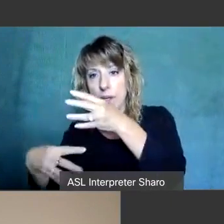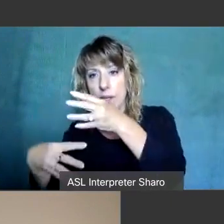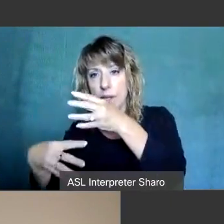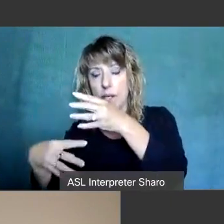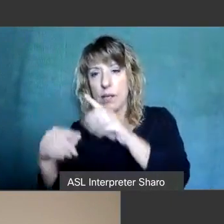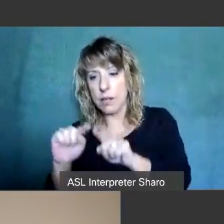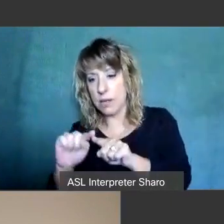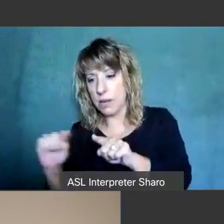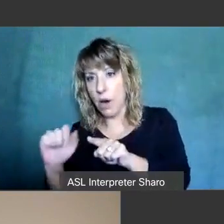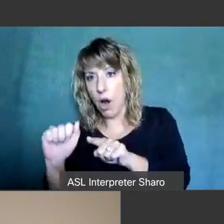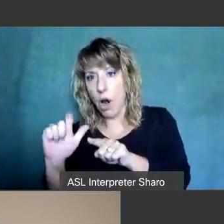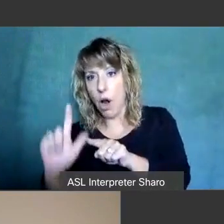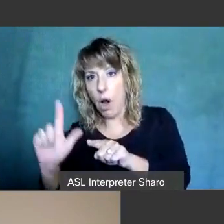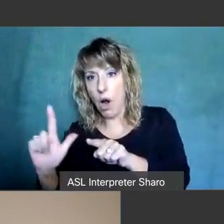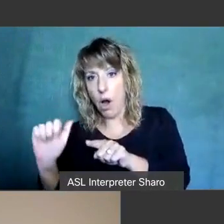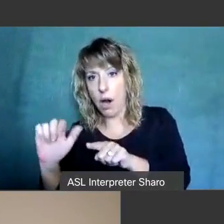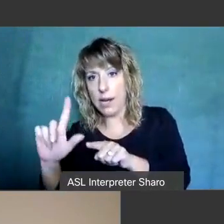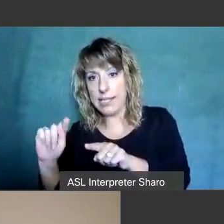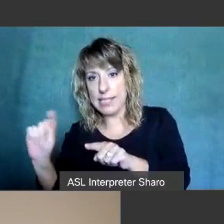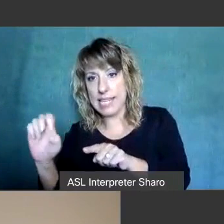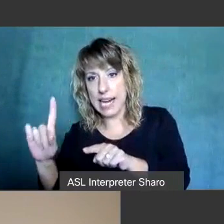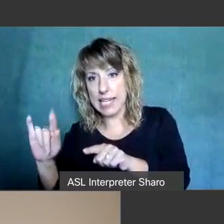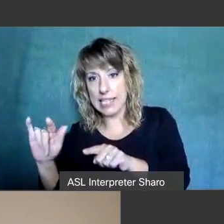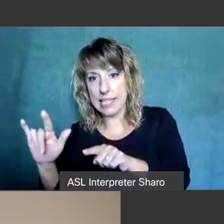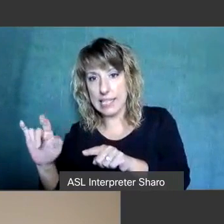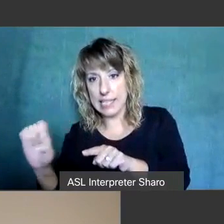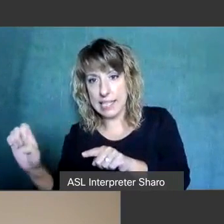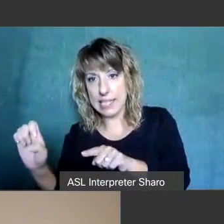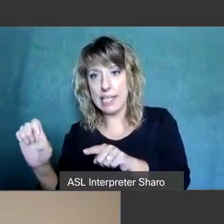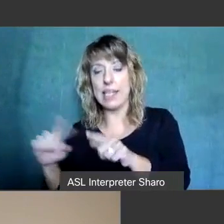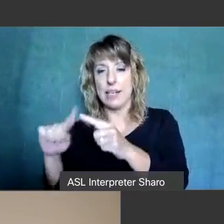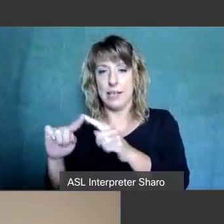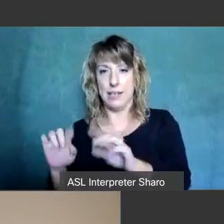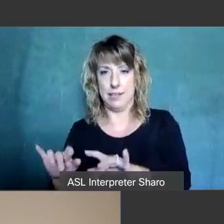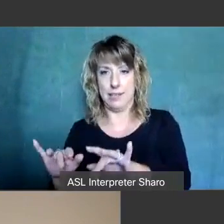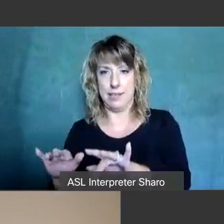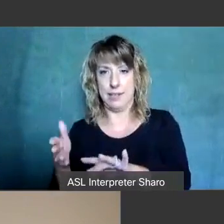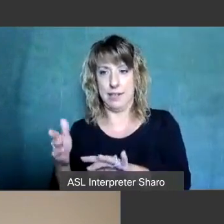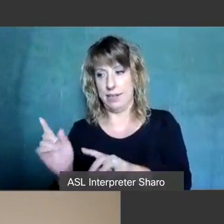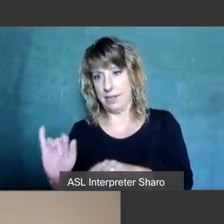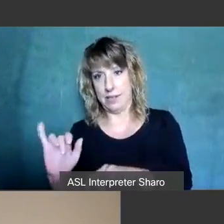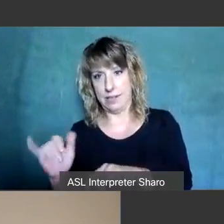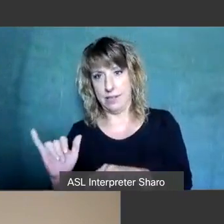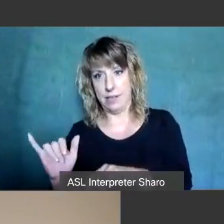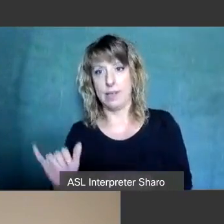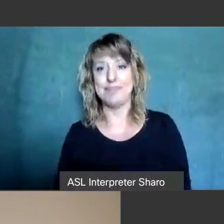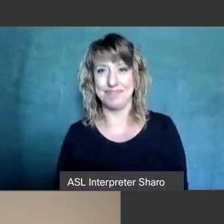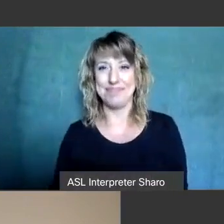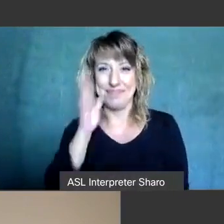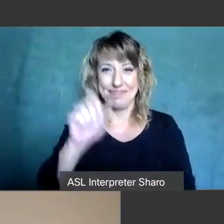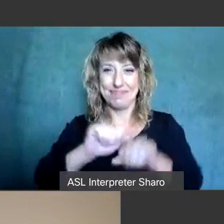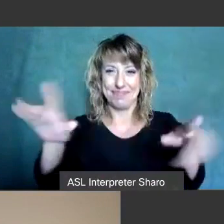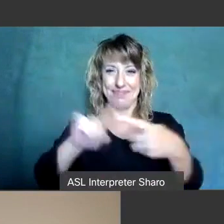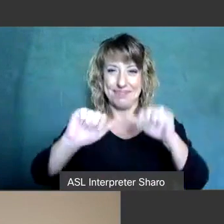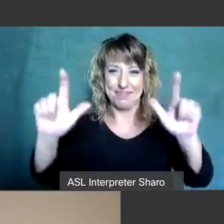select to all attendees and then post your uh contact information then it will go out